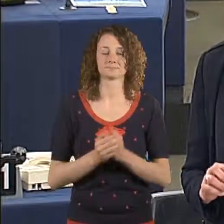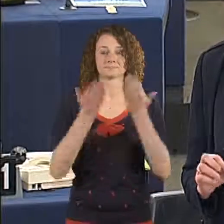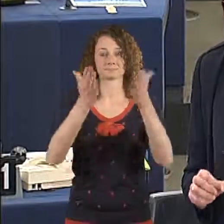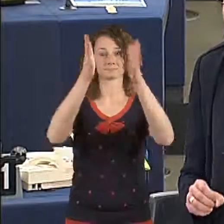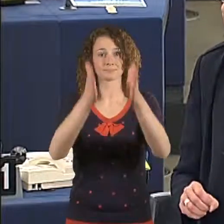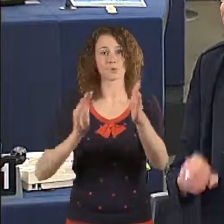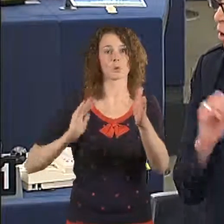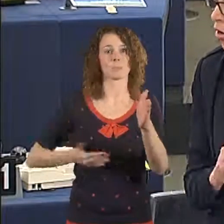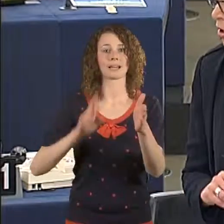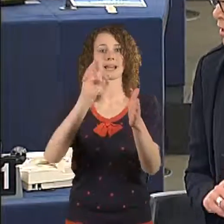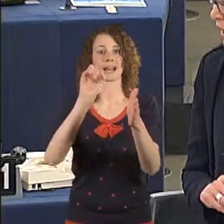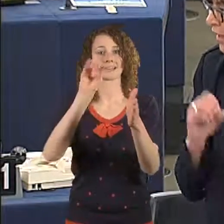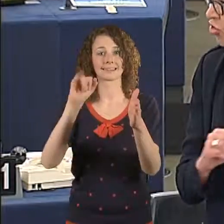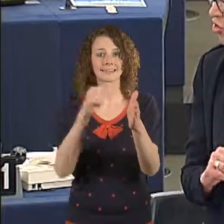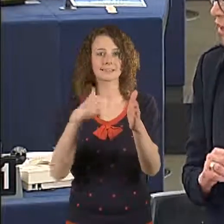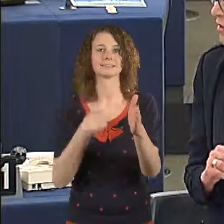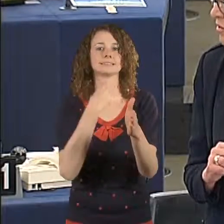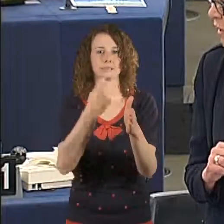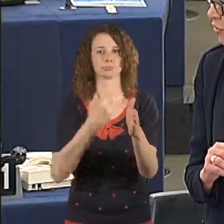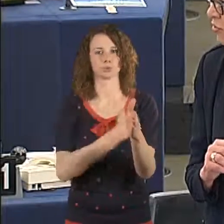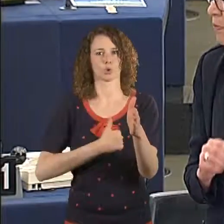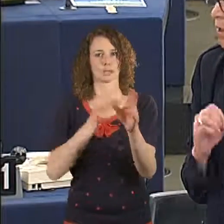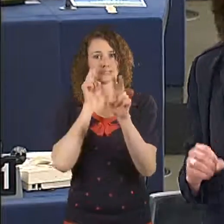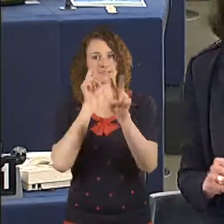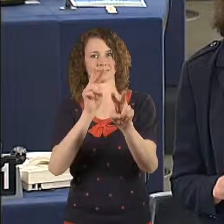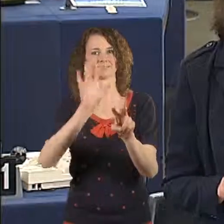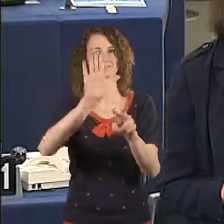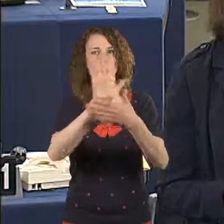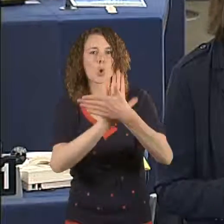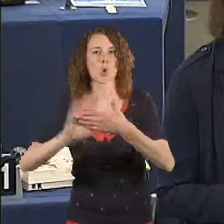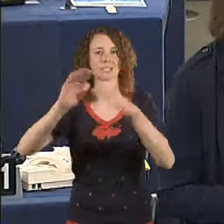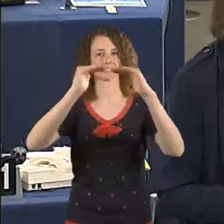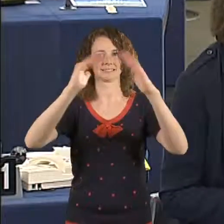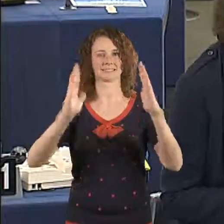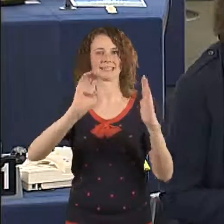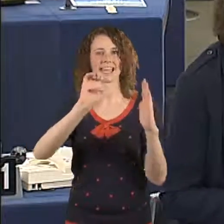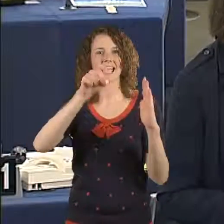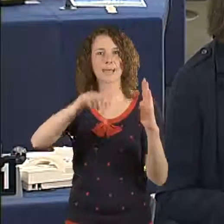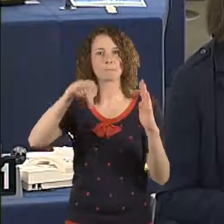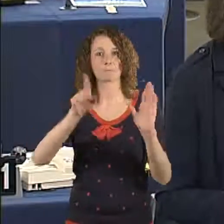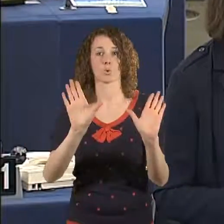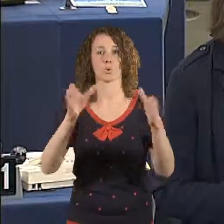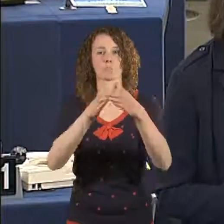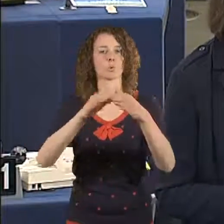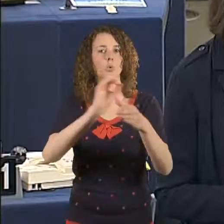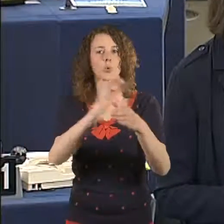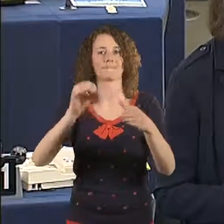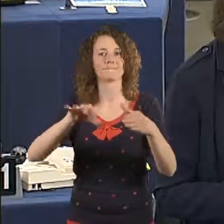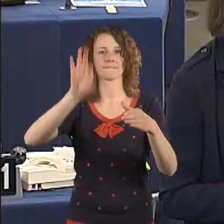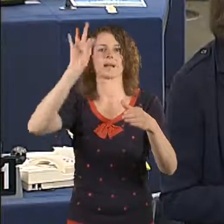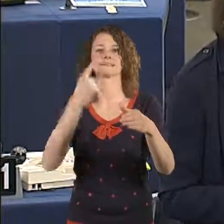us. I don't know whether they can feel that there is a breakdown in the